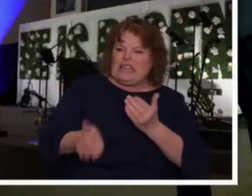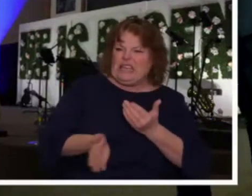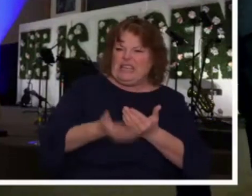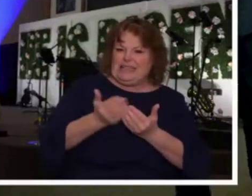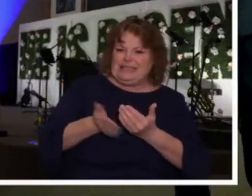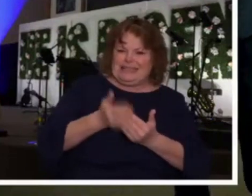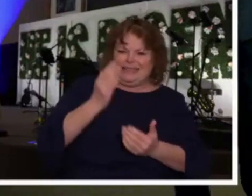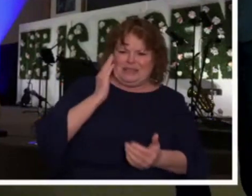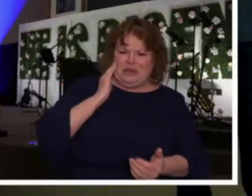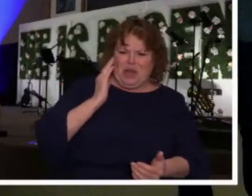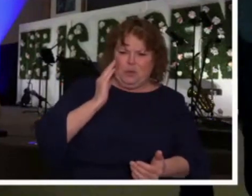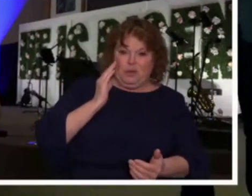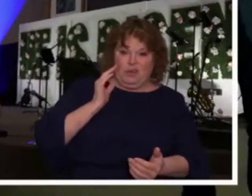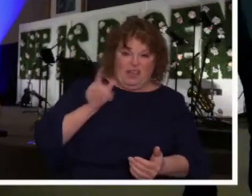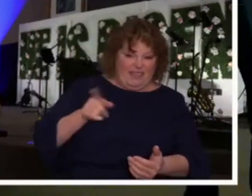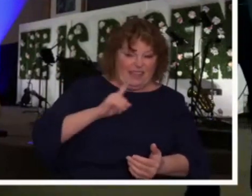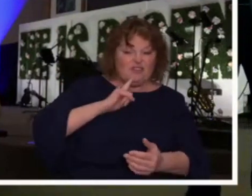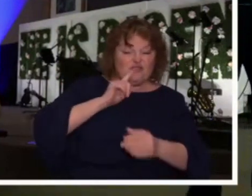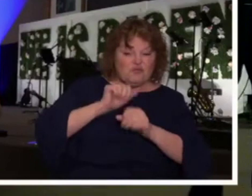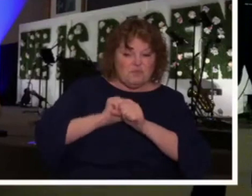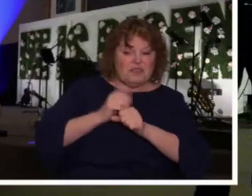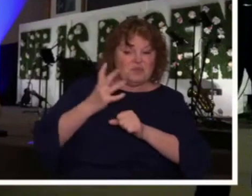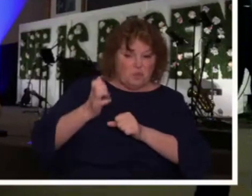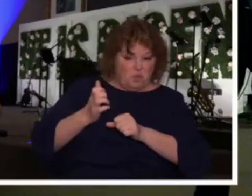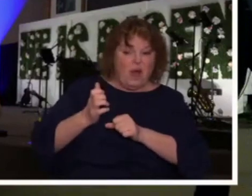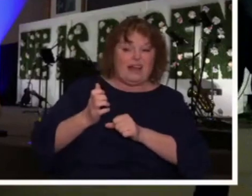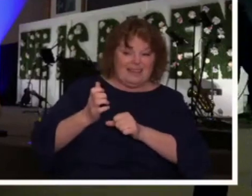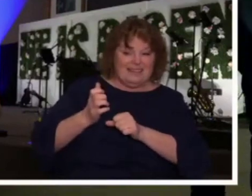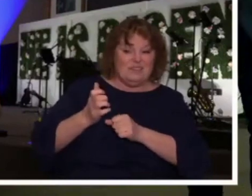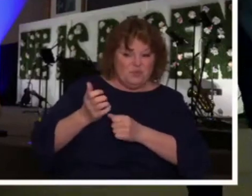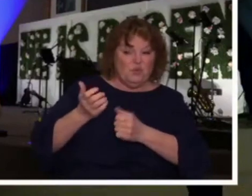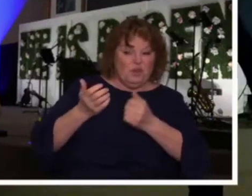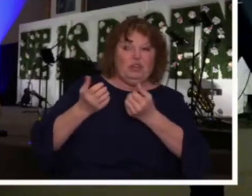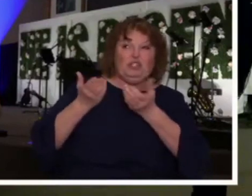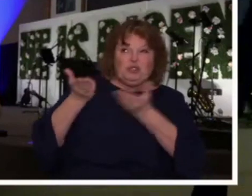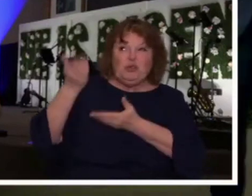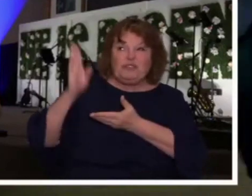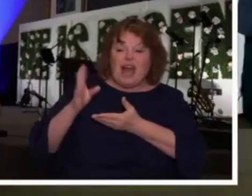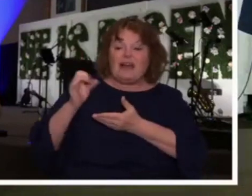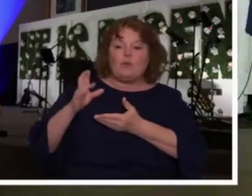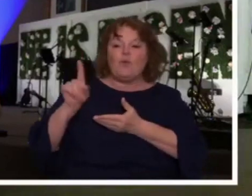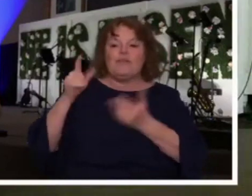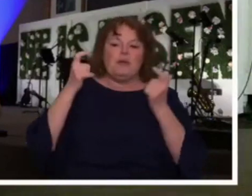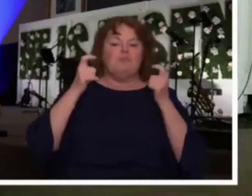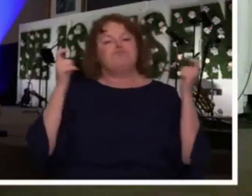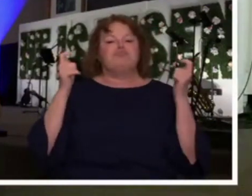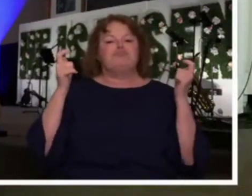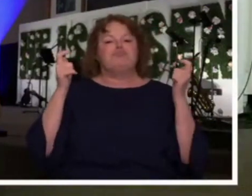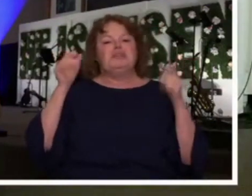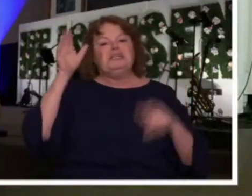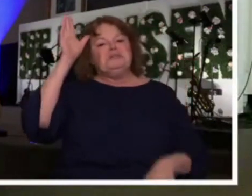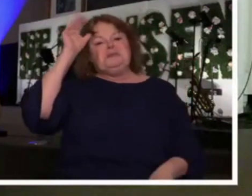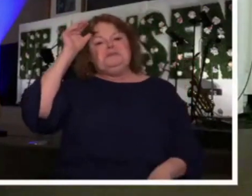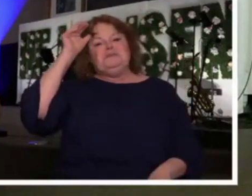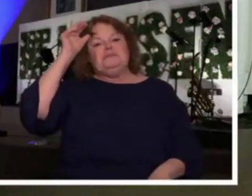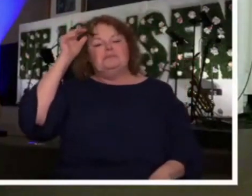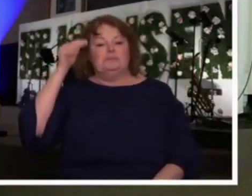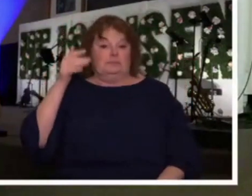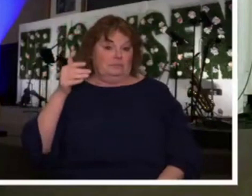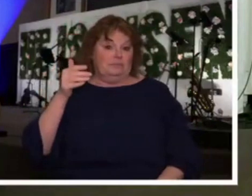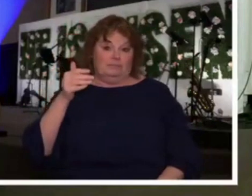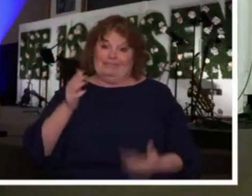that wanted to be used to the Lord or whether somebody was walking in with an arrogant Spirit that was unteachable. So please know,